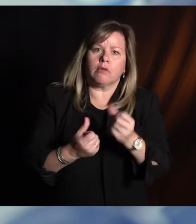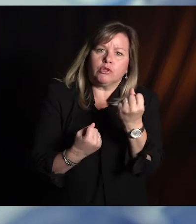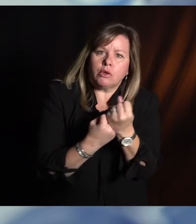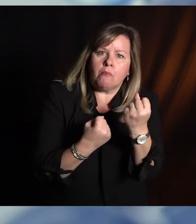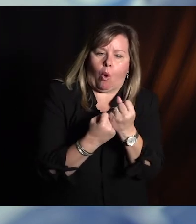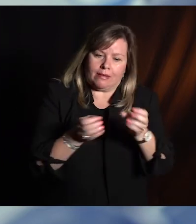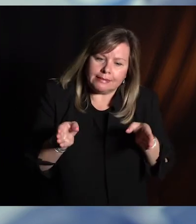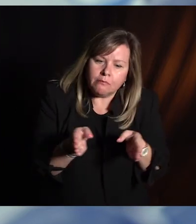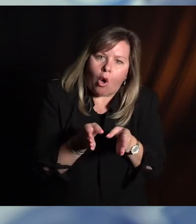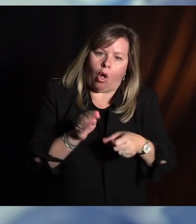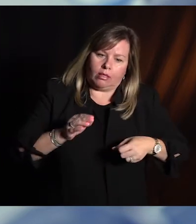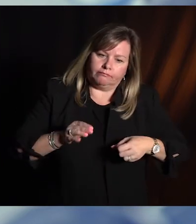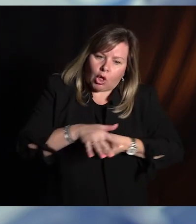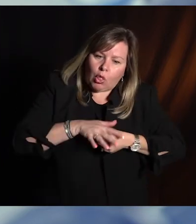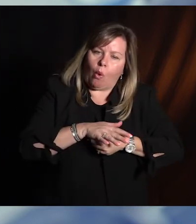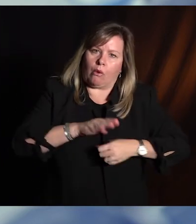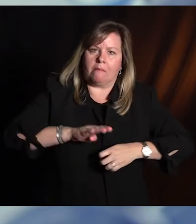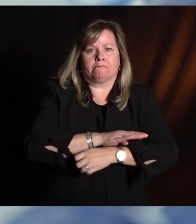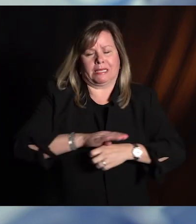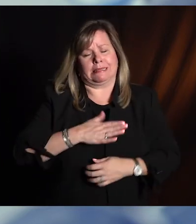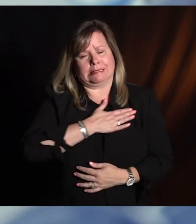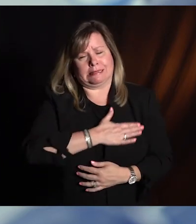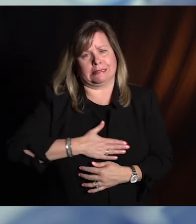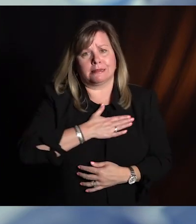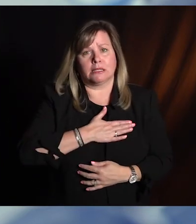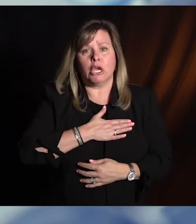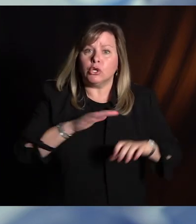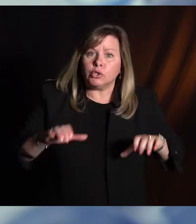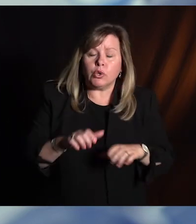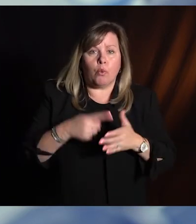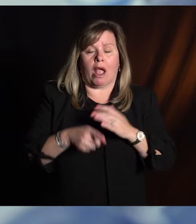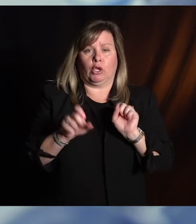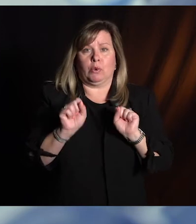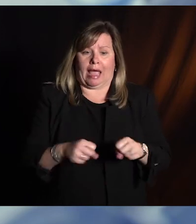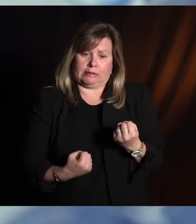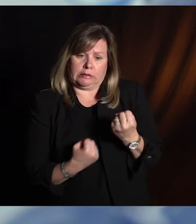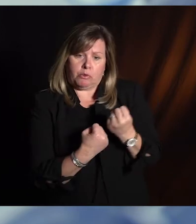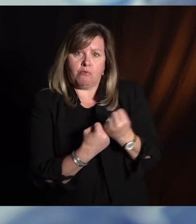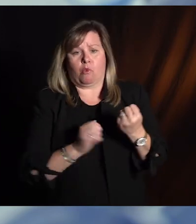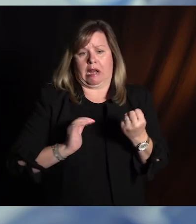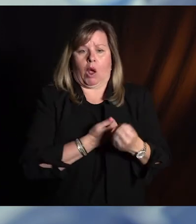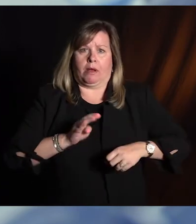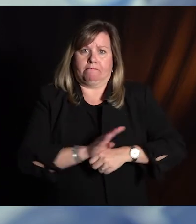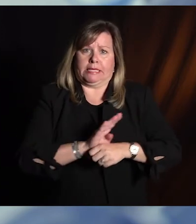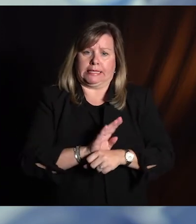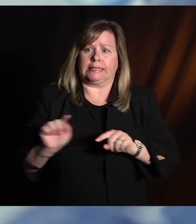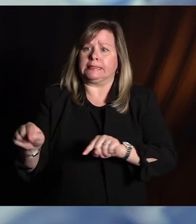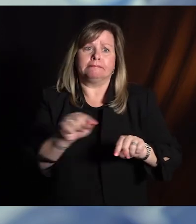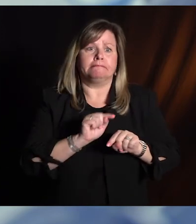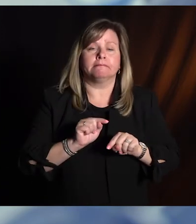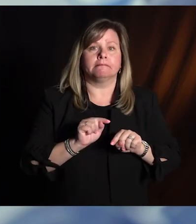Please choose local businesses. Let's make sure we can do everything possible to keep our neighbors, our family and friends in